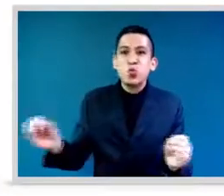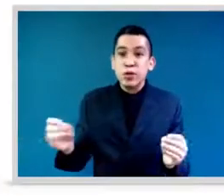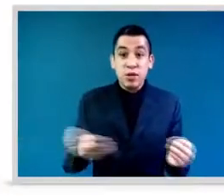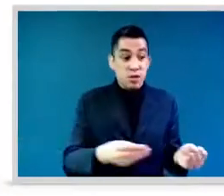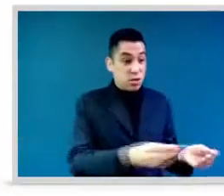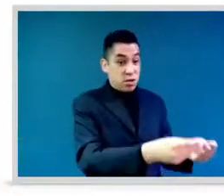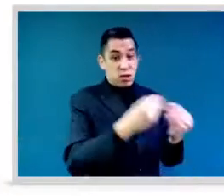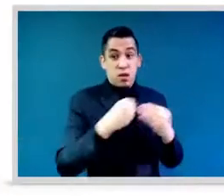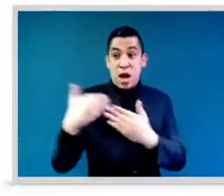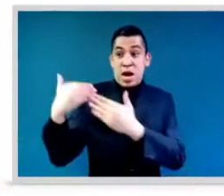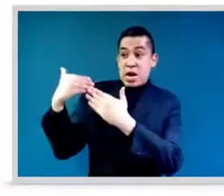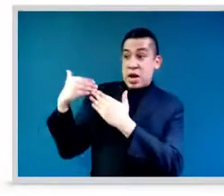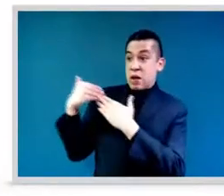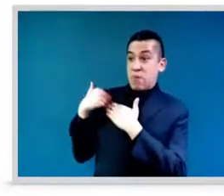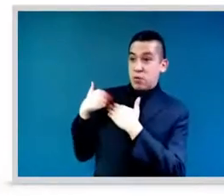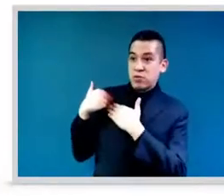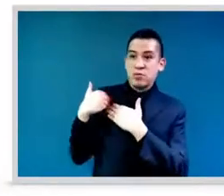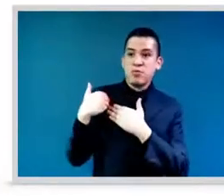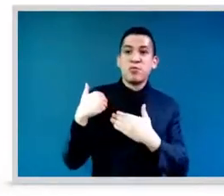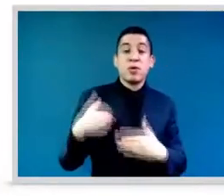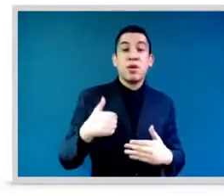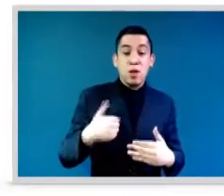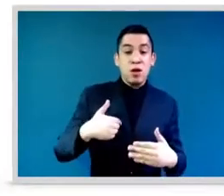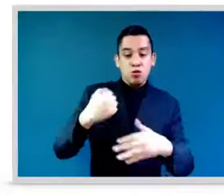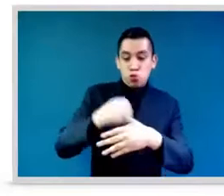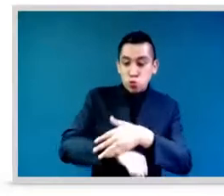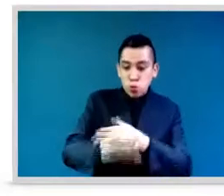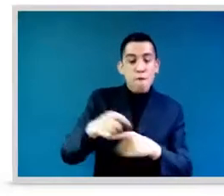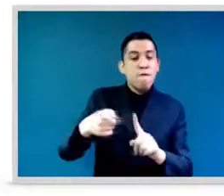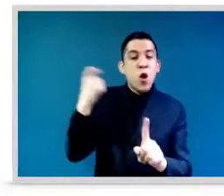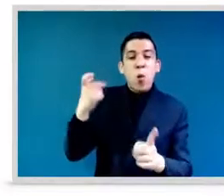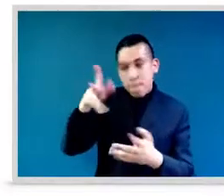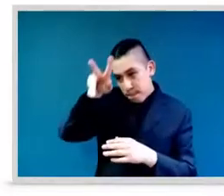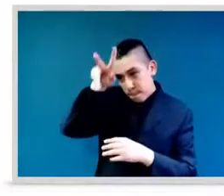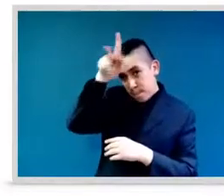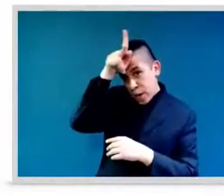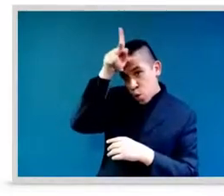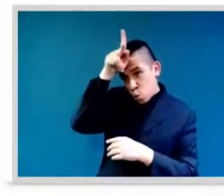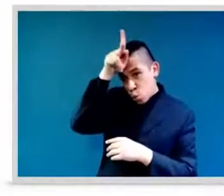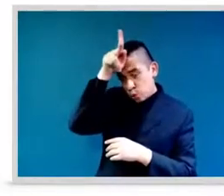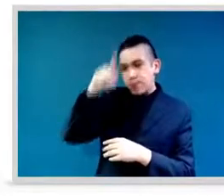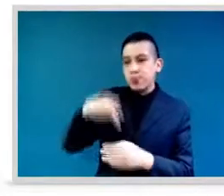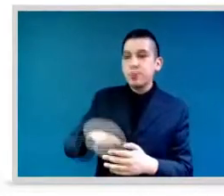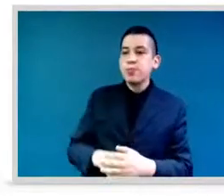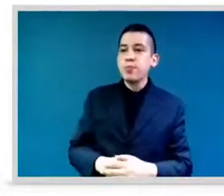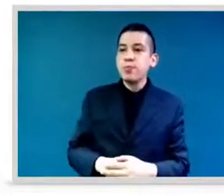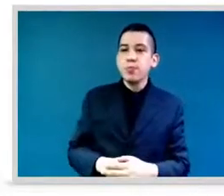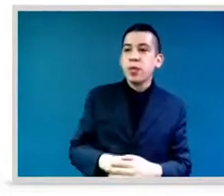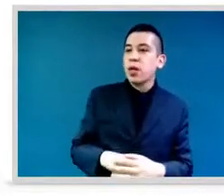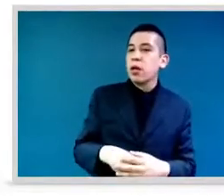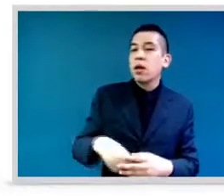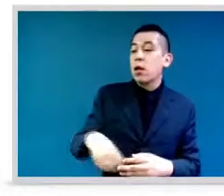the parliament seats are held by women. And we have elections in two weeks. And I think something really important is to see that